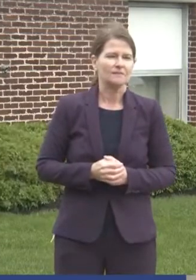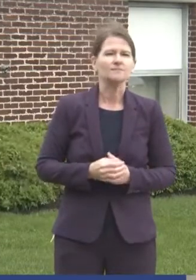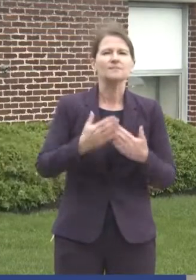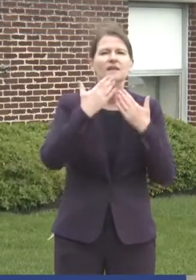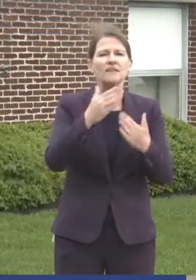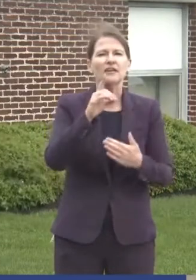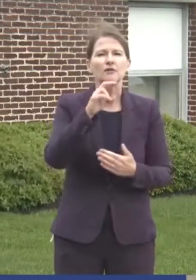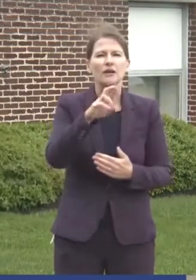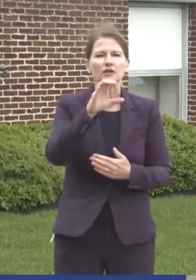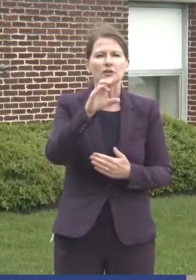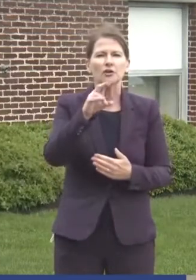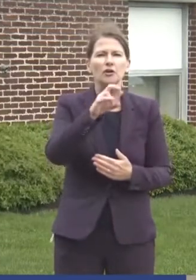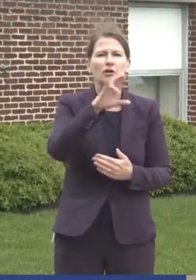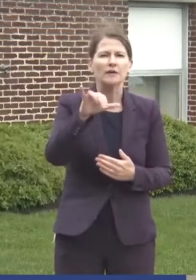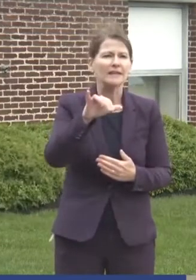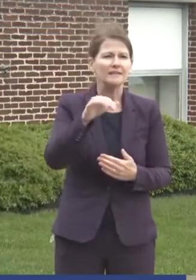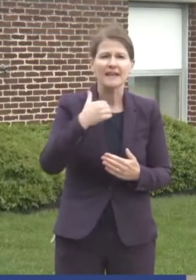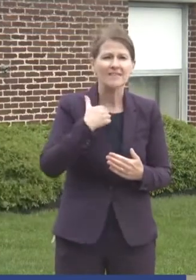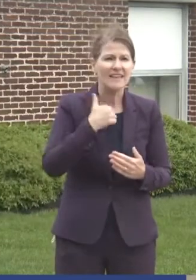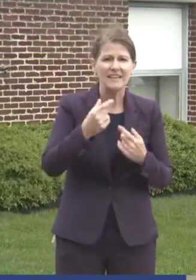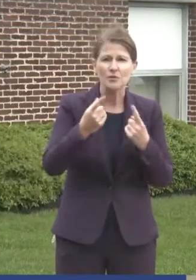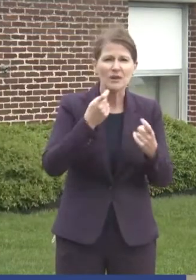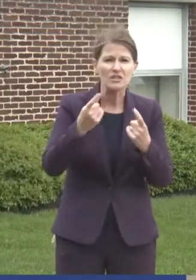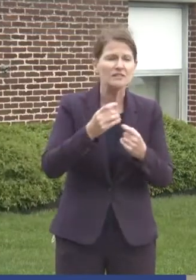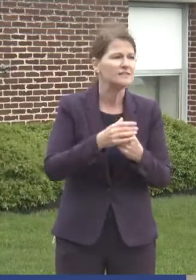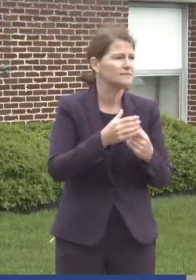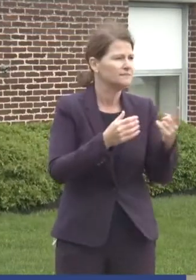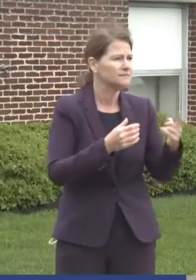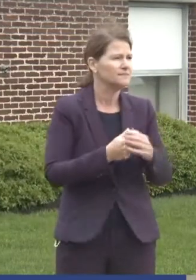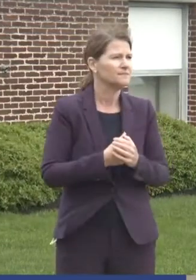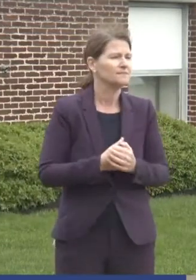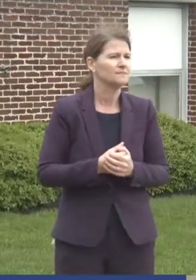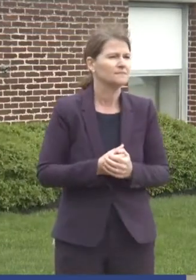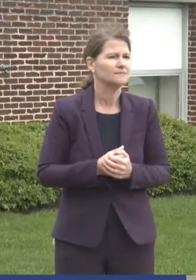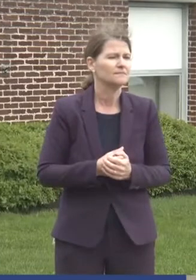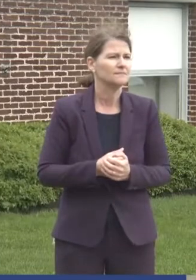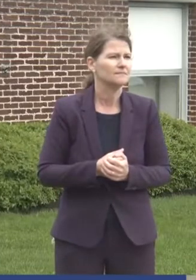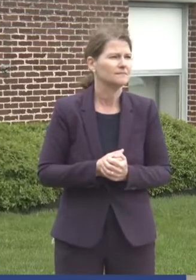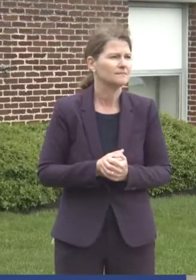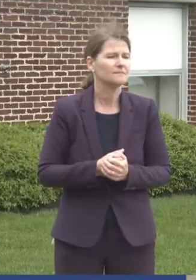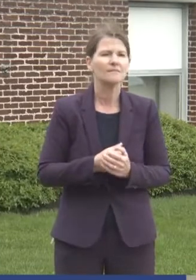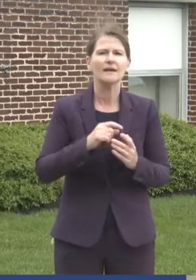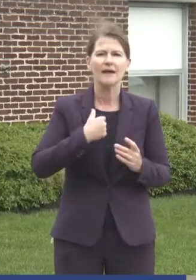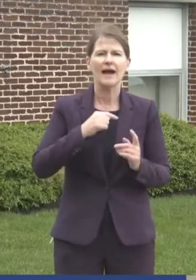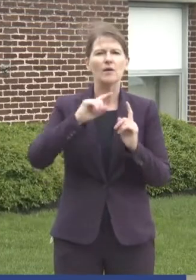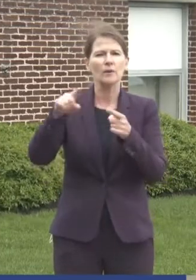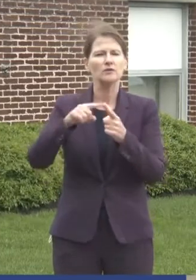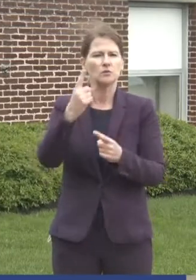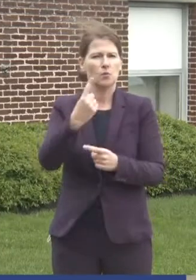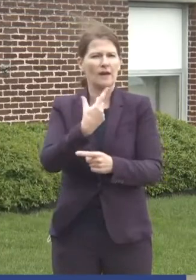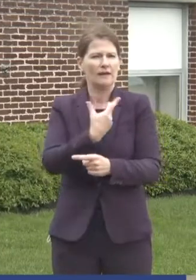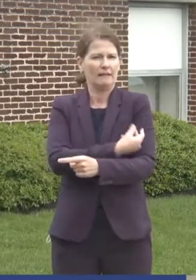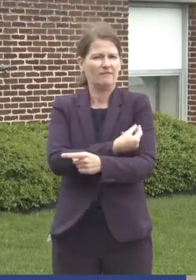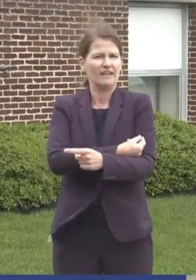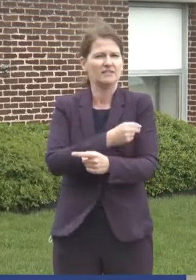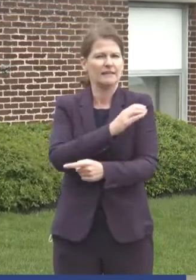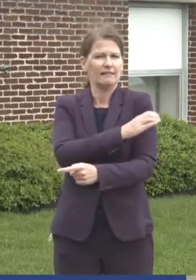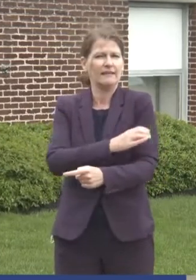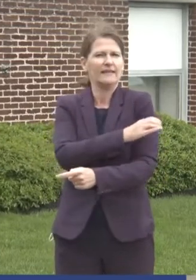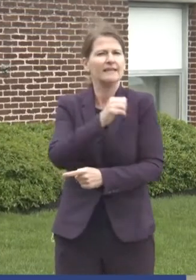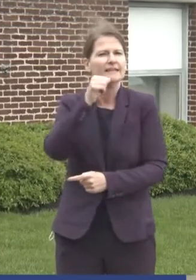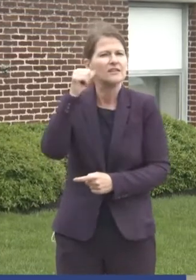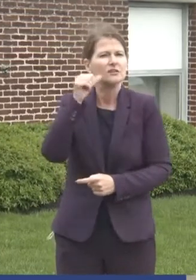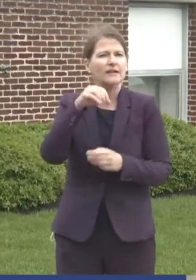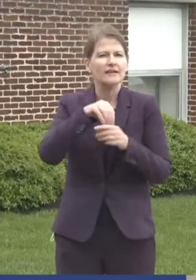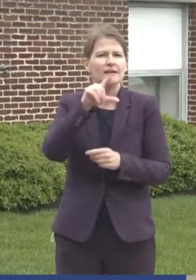Thanks, Dr Curry. Okay, any questions? Yes. I was at a vaccine clinic yesterday in Lebanon County and they said there are